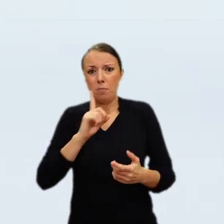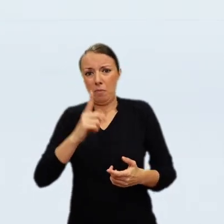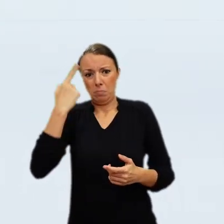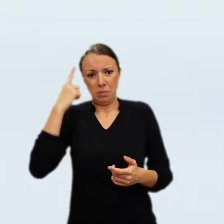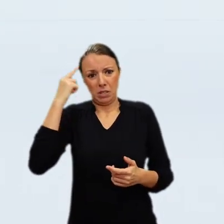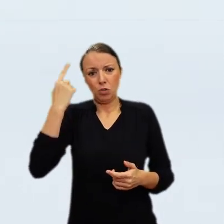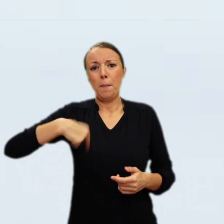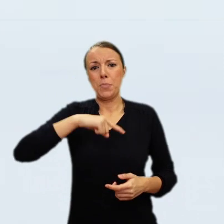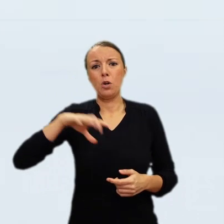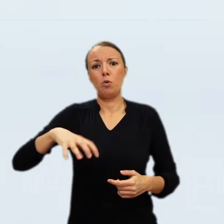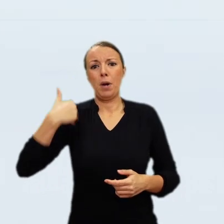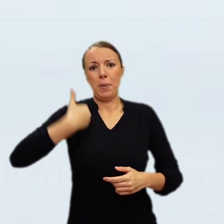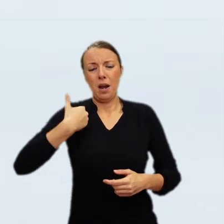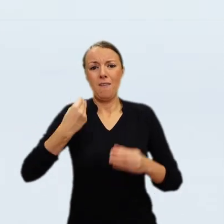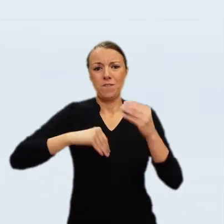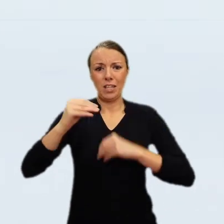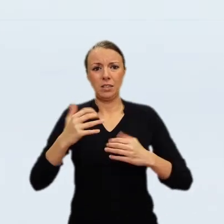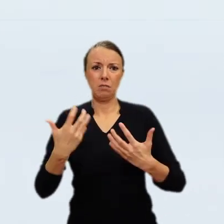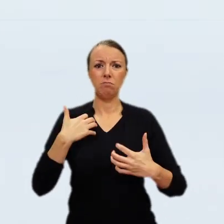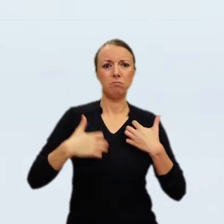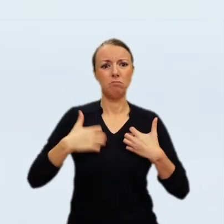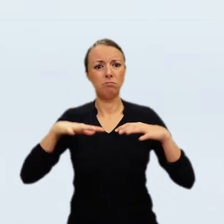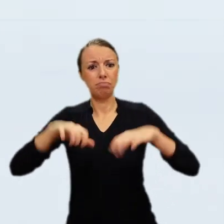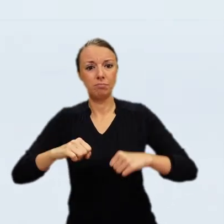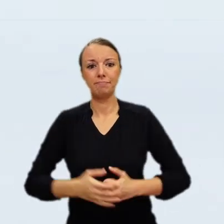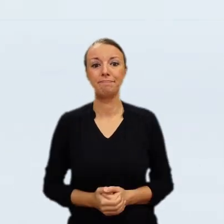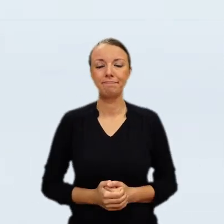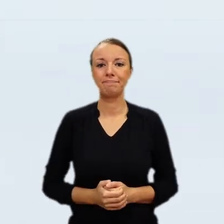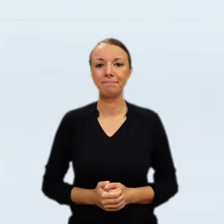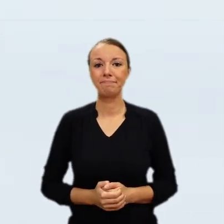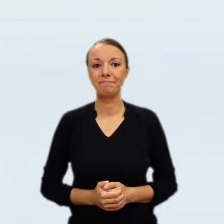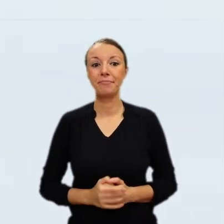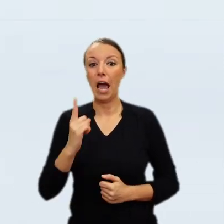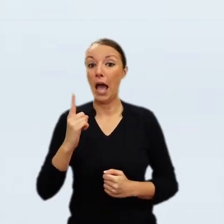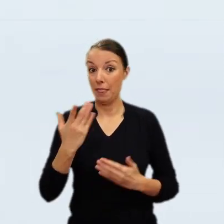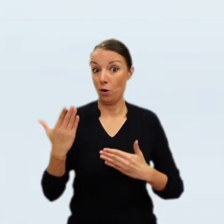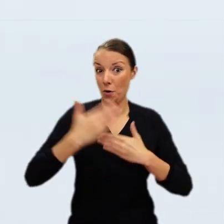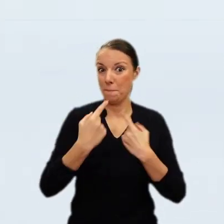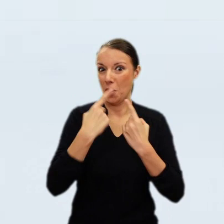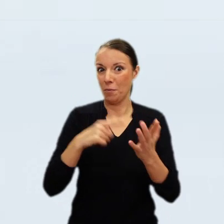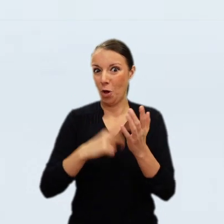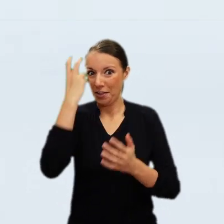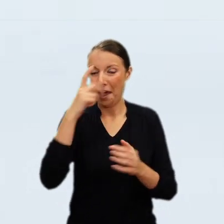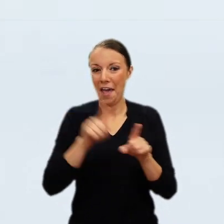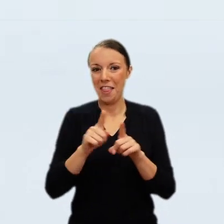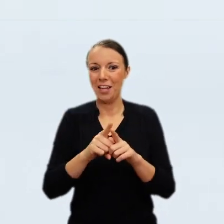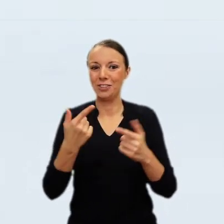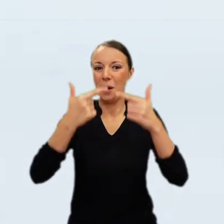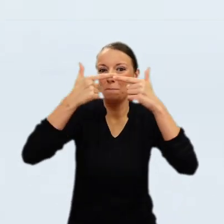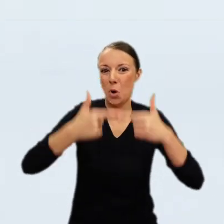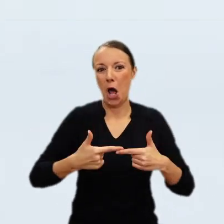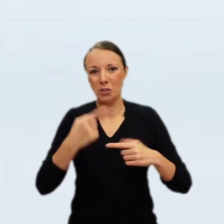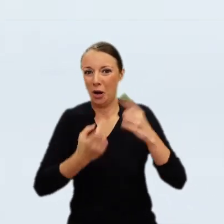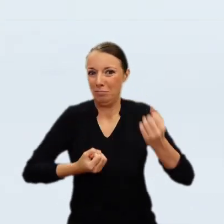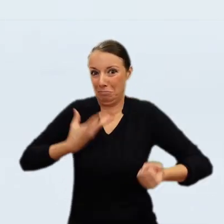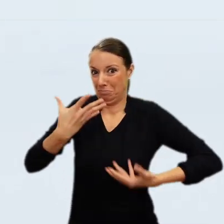Londoners have been having the last opportunity to look at it at Carfax Gallery. For most of June of that year, Carfax